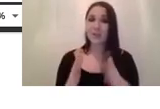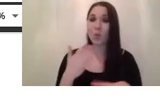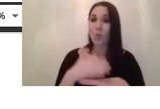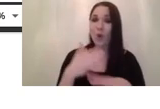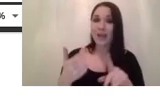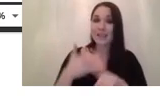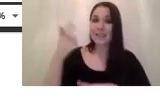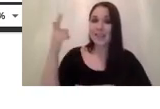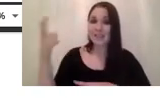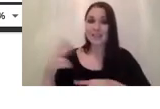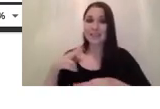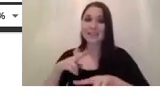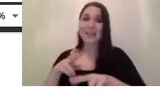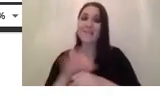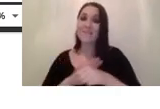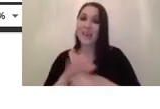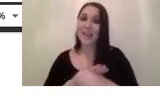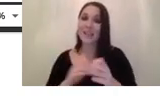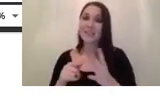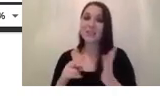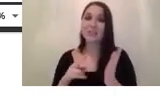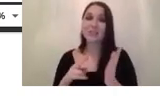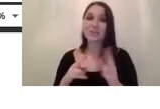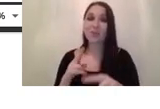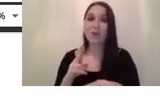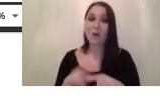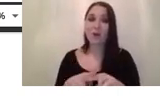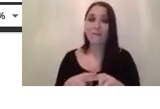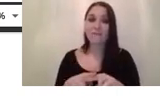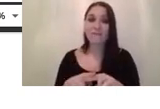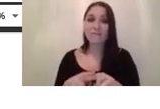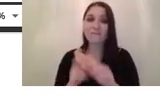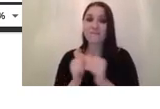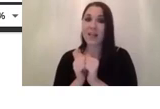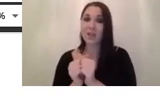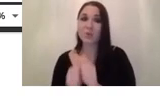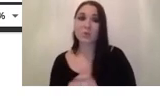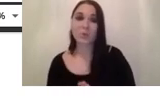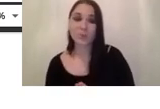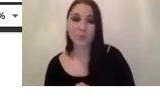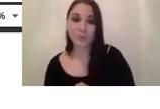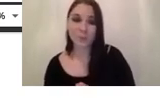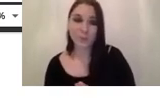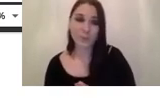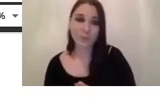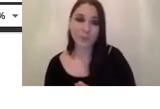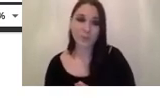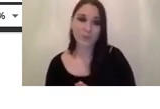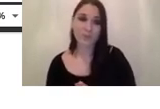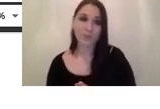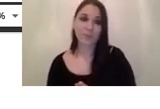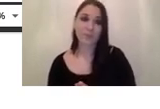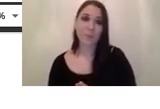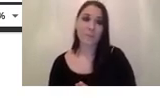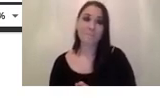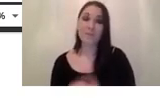for instance i would say um object detection it's actually a a a good